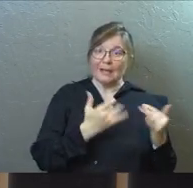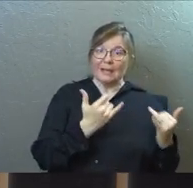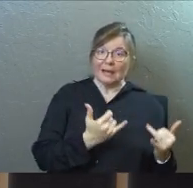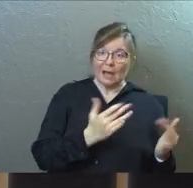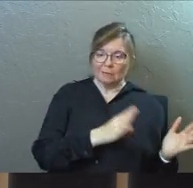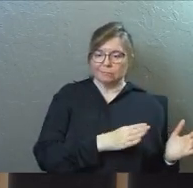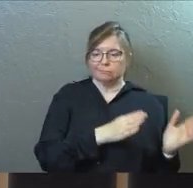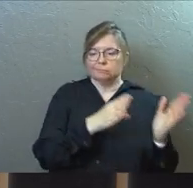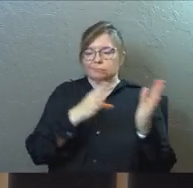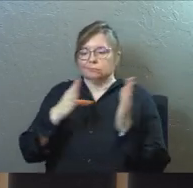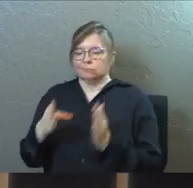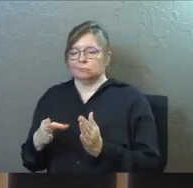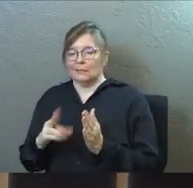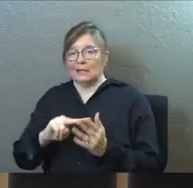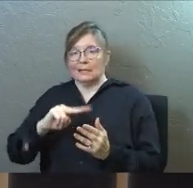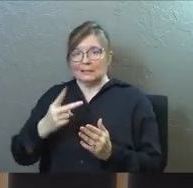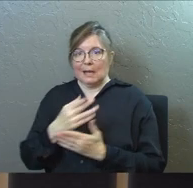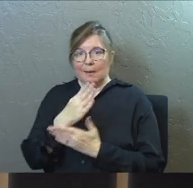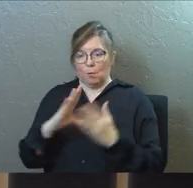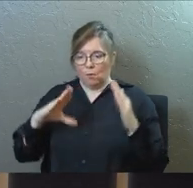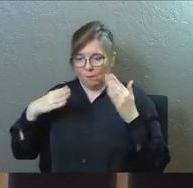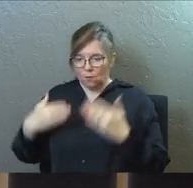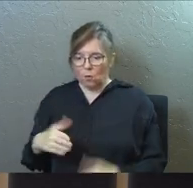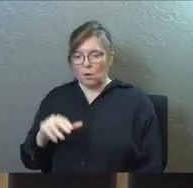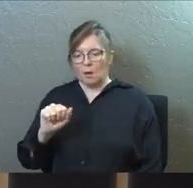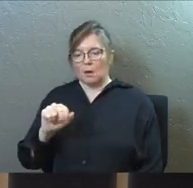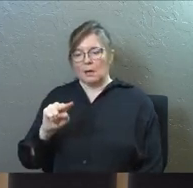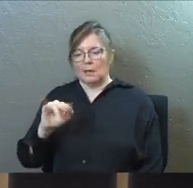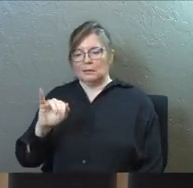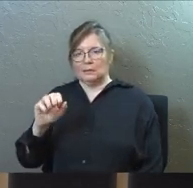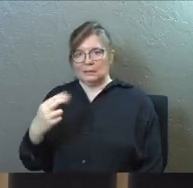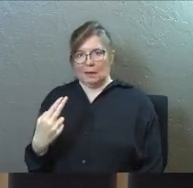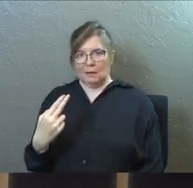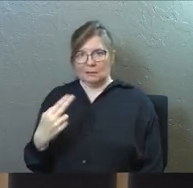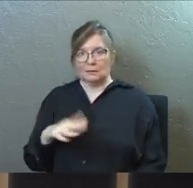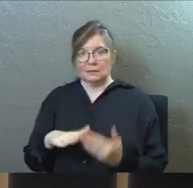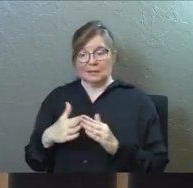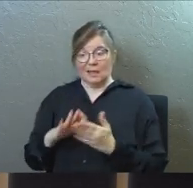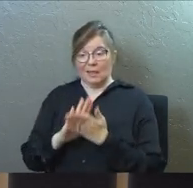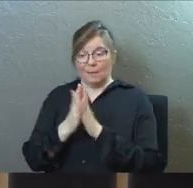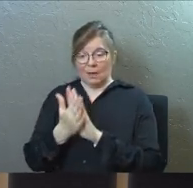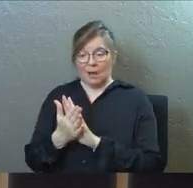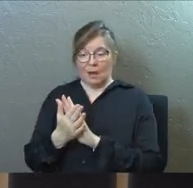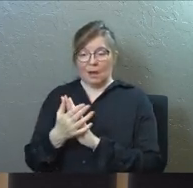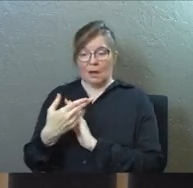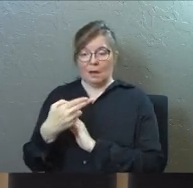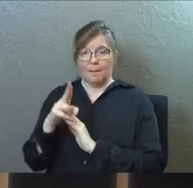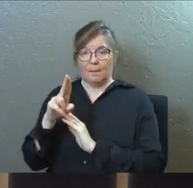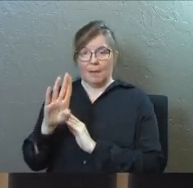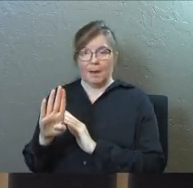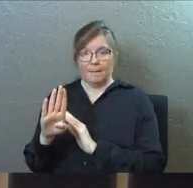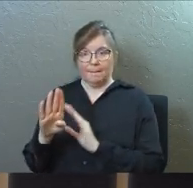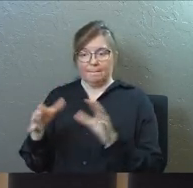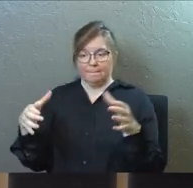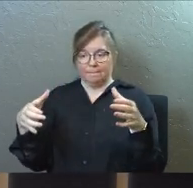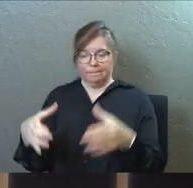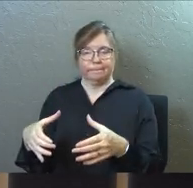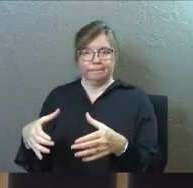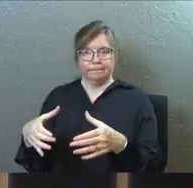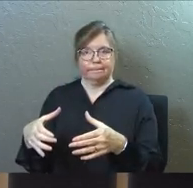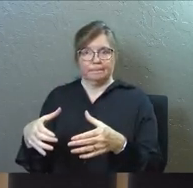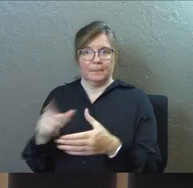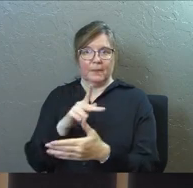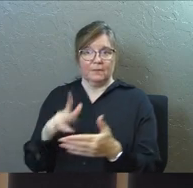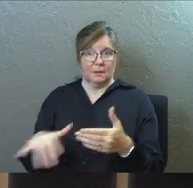Antioch sending missionaries into the ancient world, they will become the hub of the kingdom of God, it's going to be